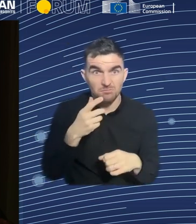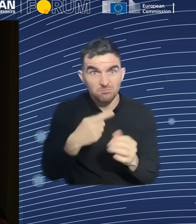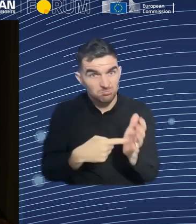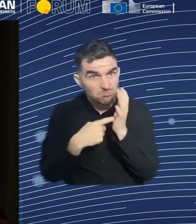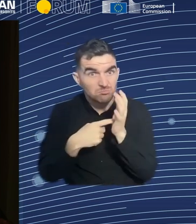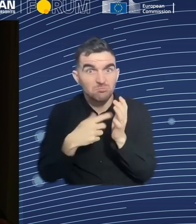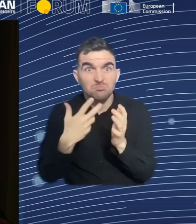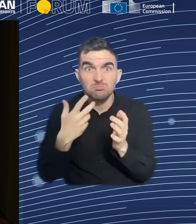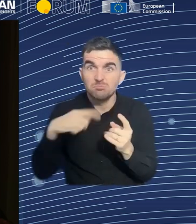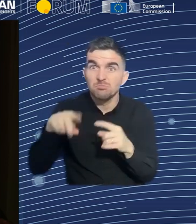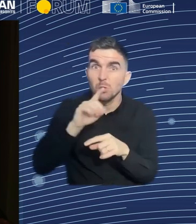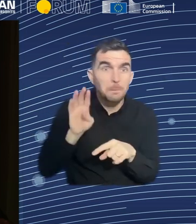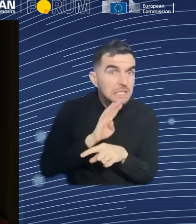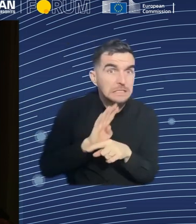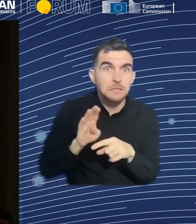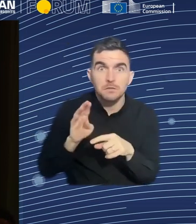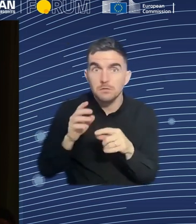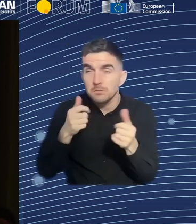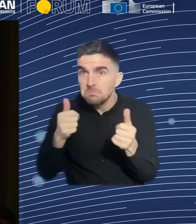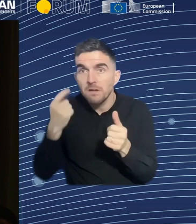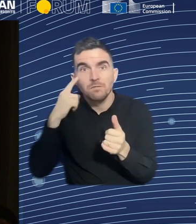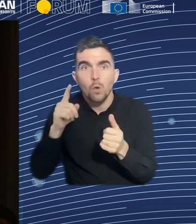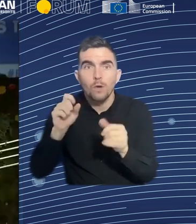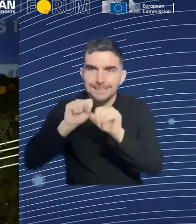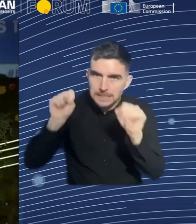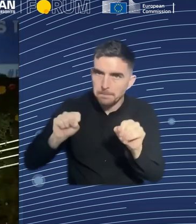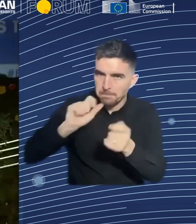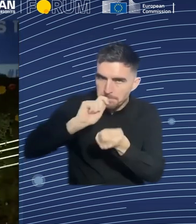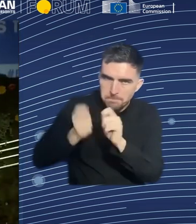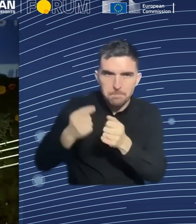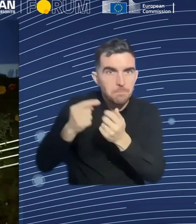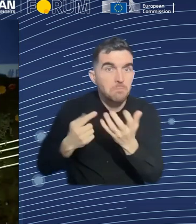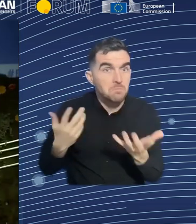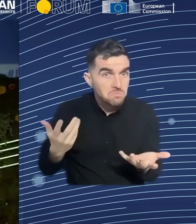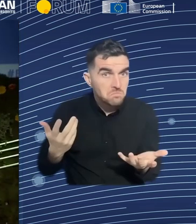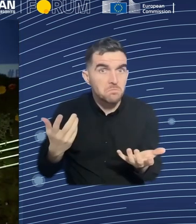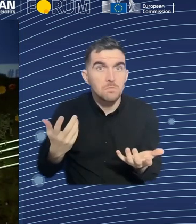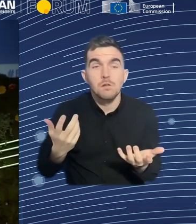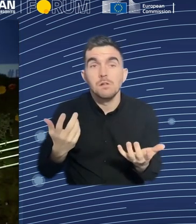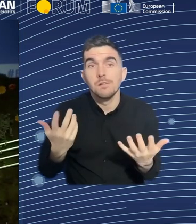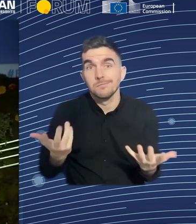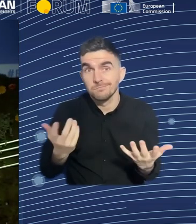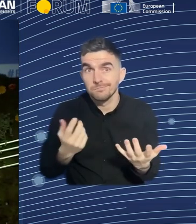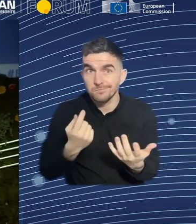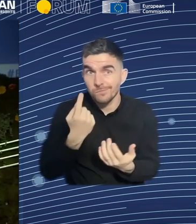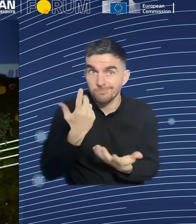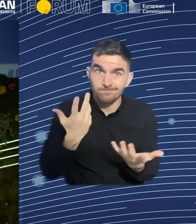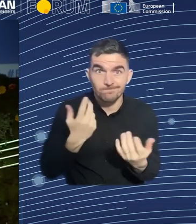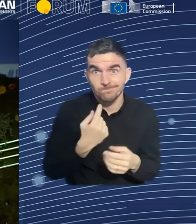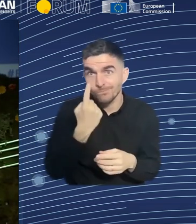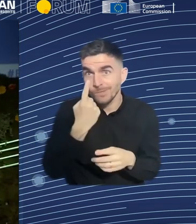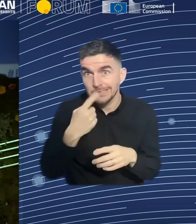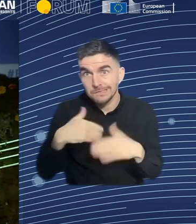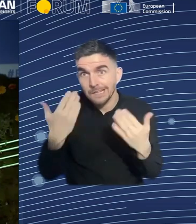change that requires quite a lot more. Thank you. Thank you for your question. I think we need another awakening to top this off. I've been